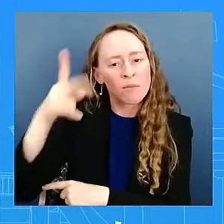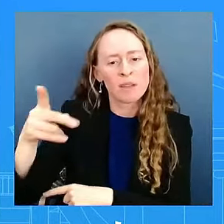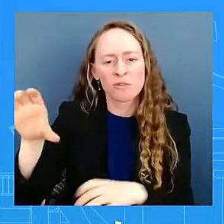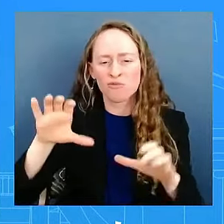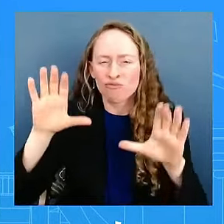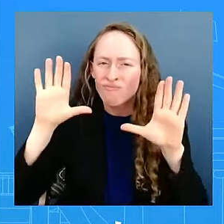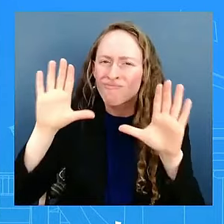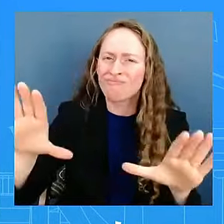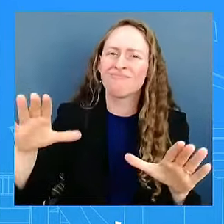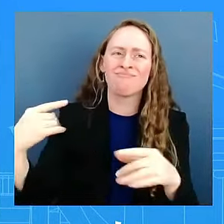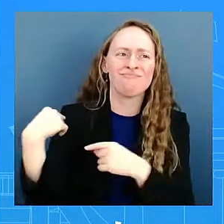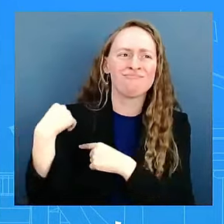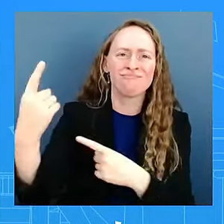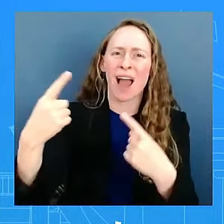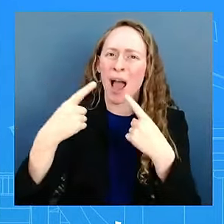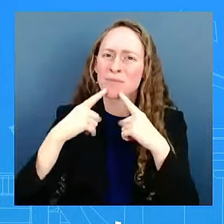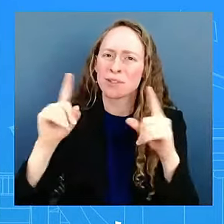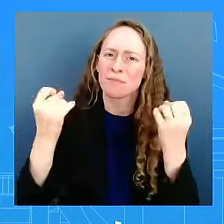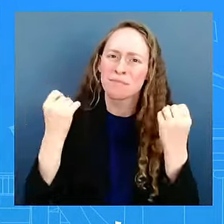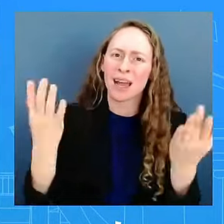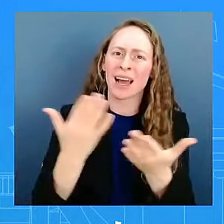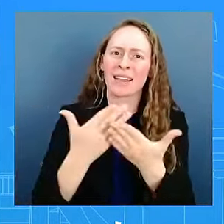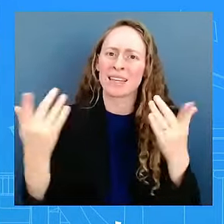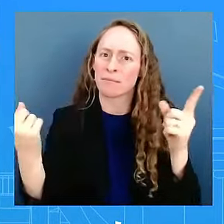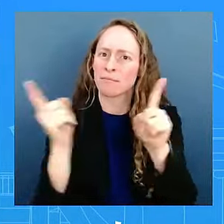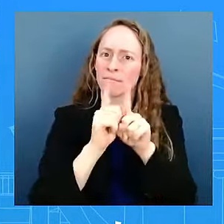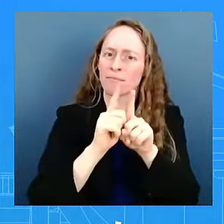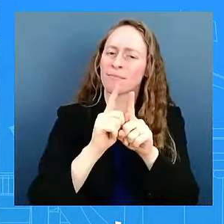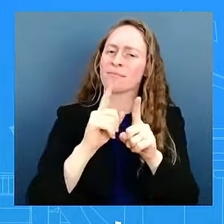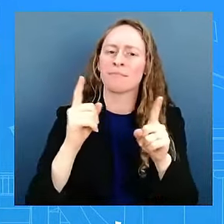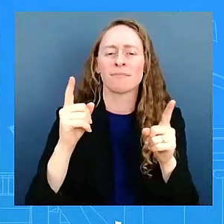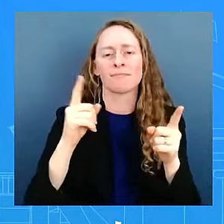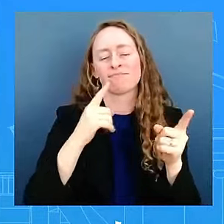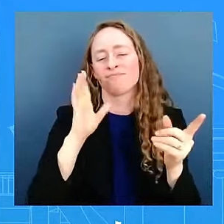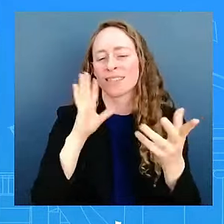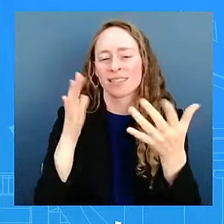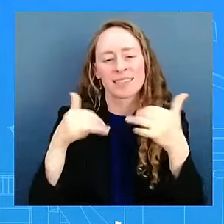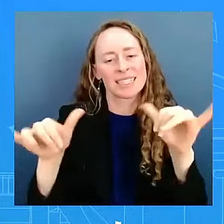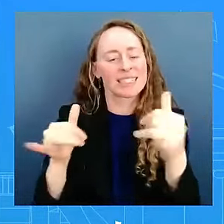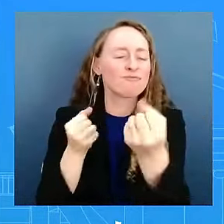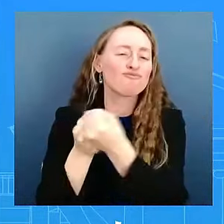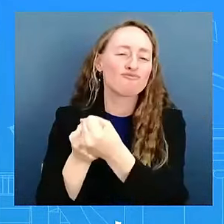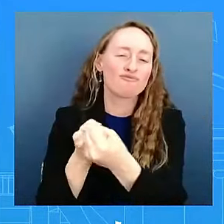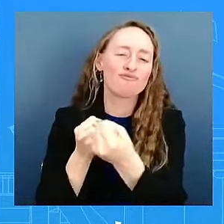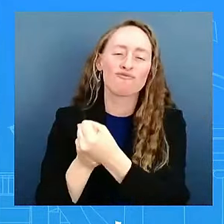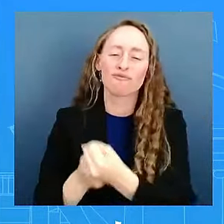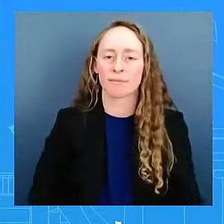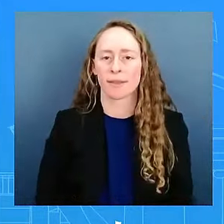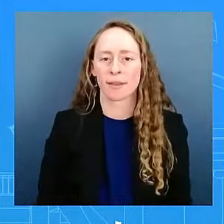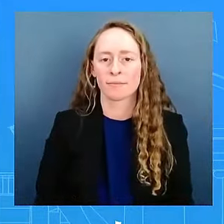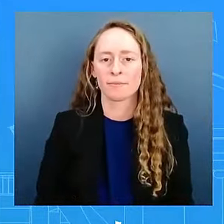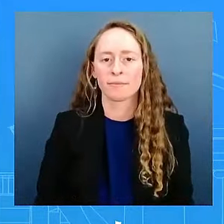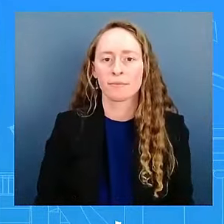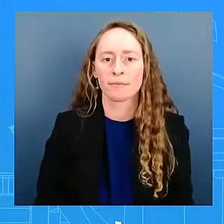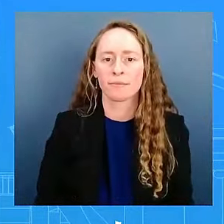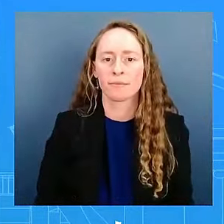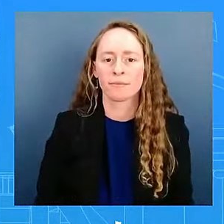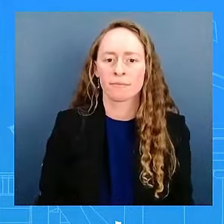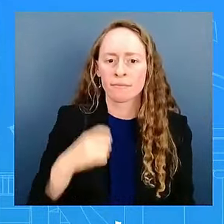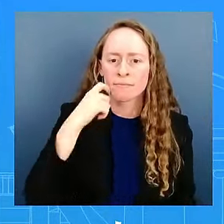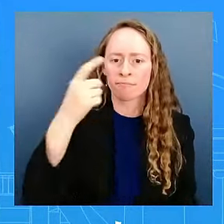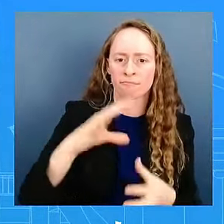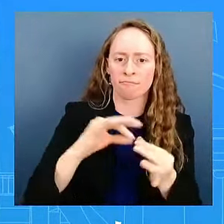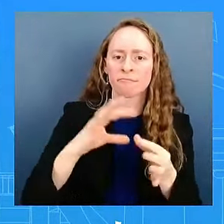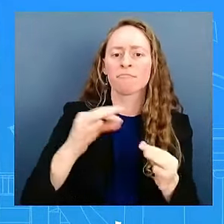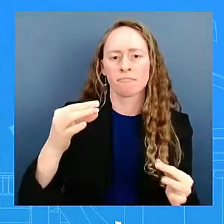going to continue to support her. And I know you've said that we would continue to see President Biden at work on the job, but he's had a lot of things on his